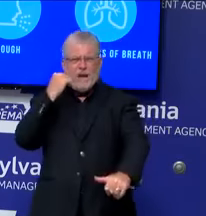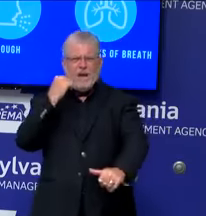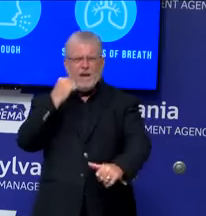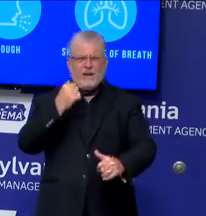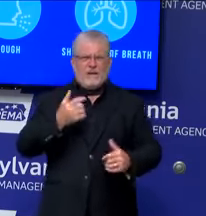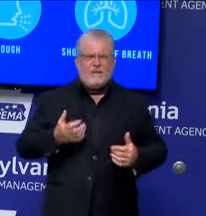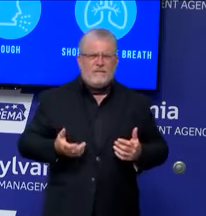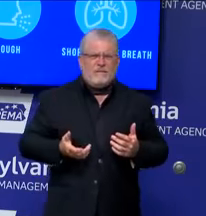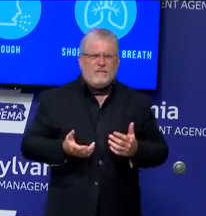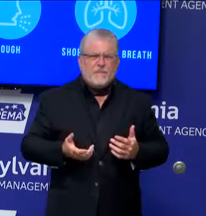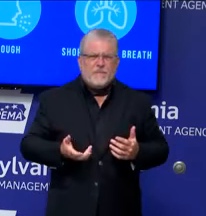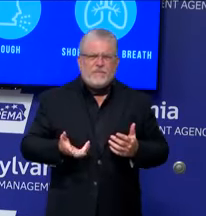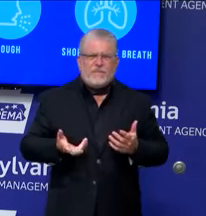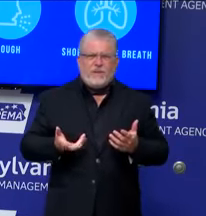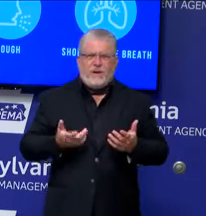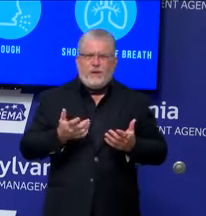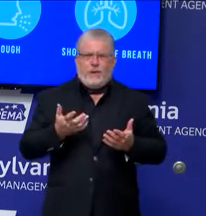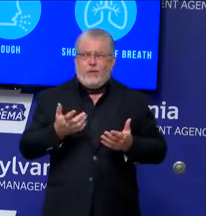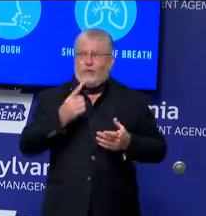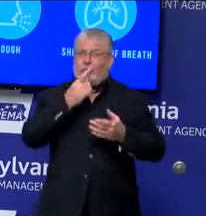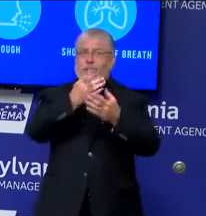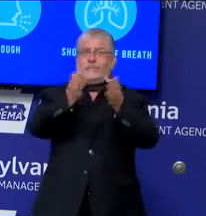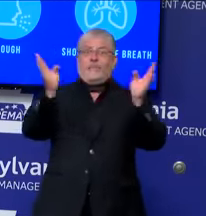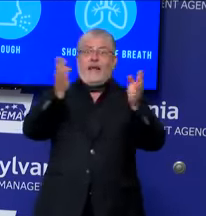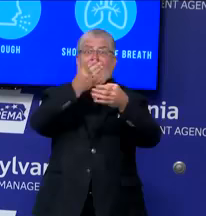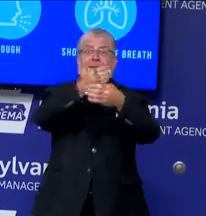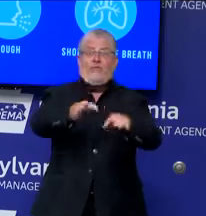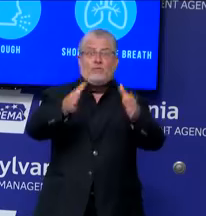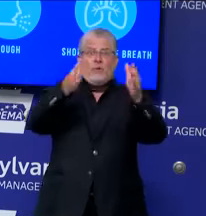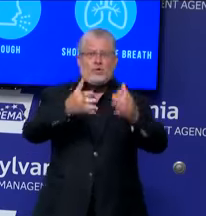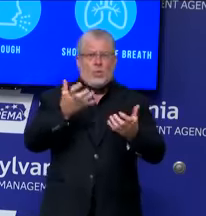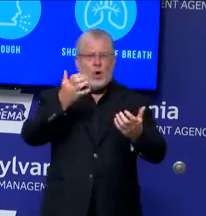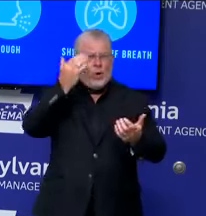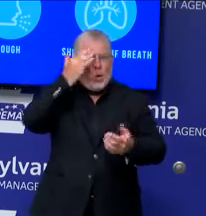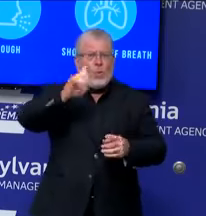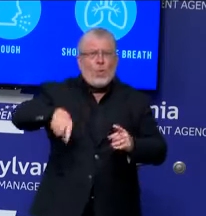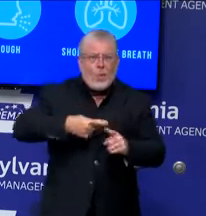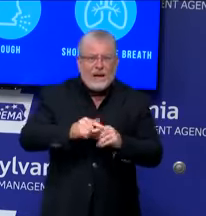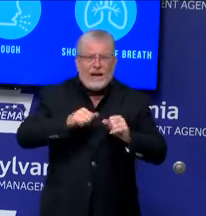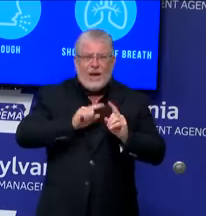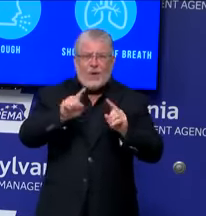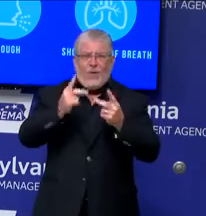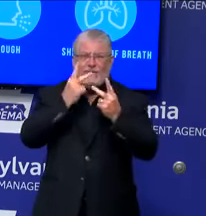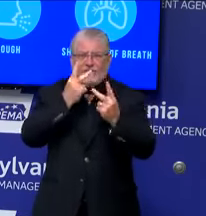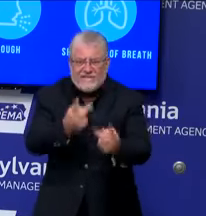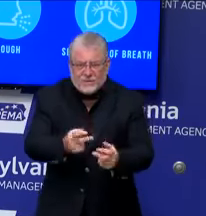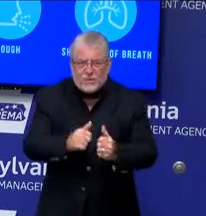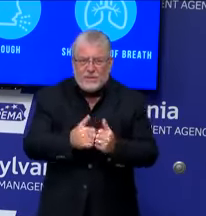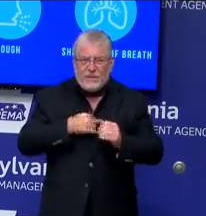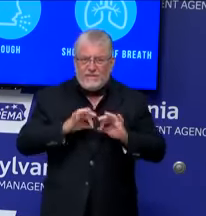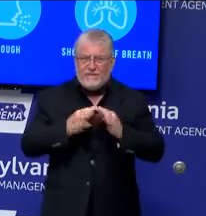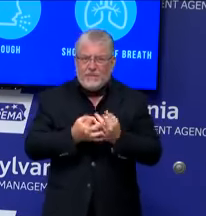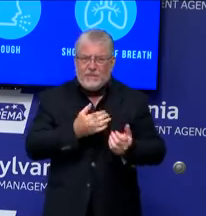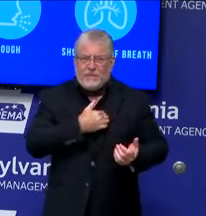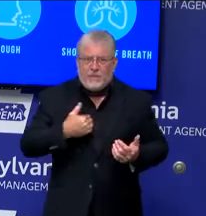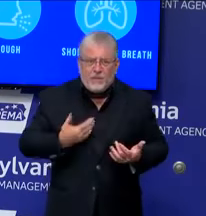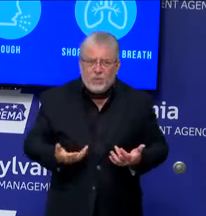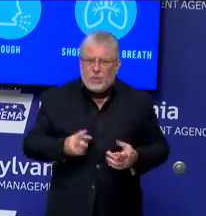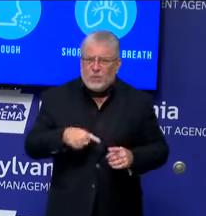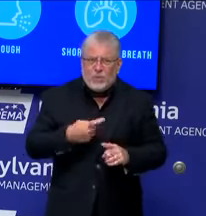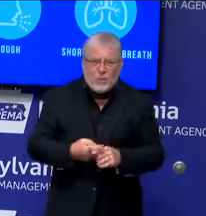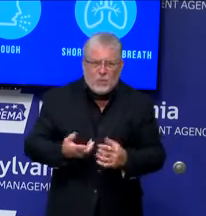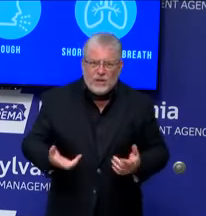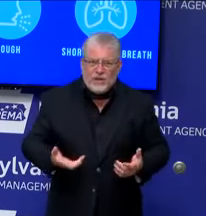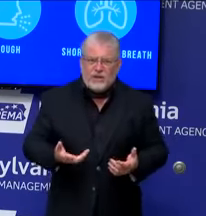they'll be able to go back and have a visit with their loved one, I mean, as best you can,